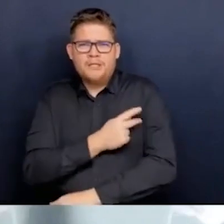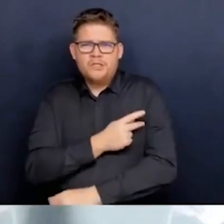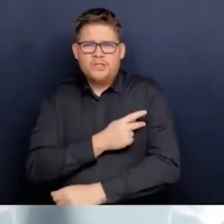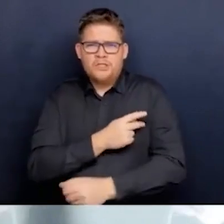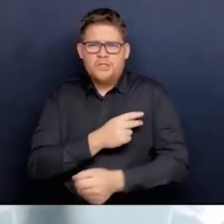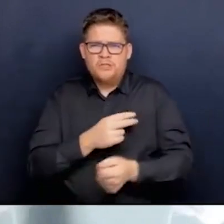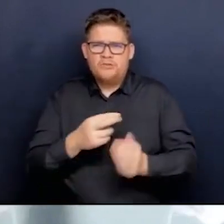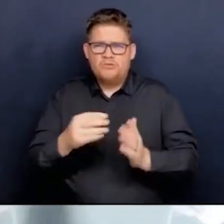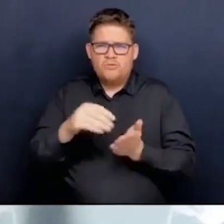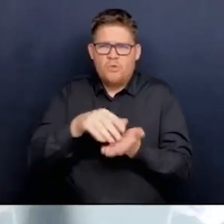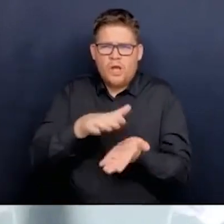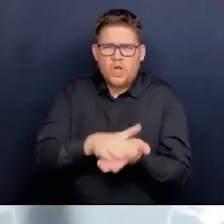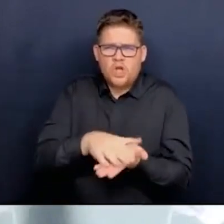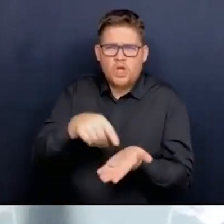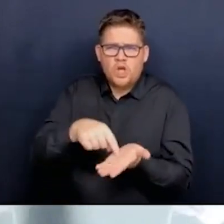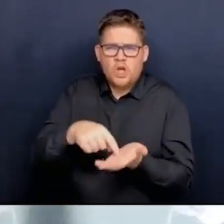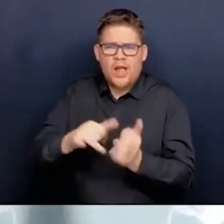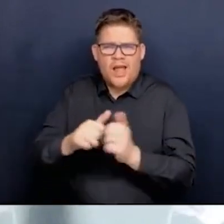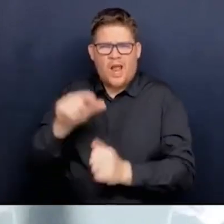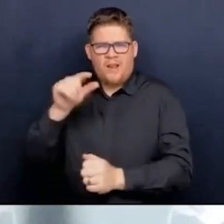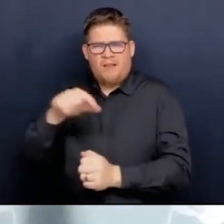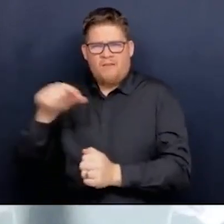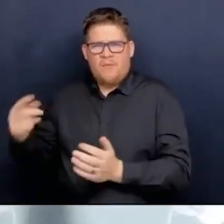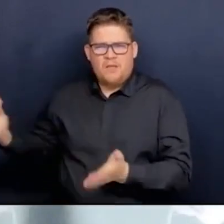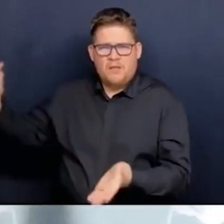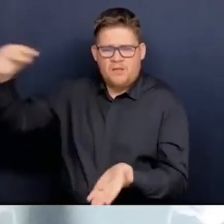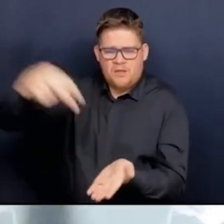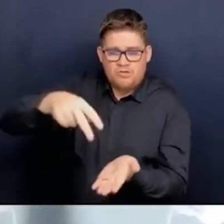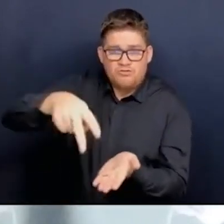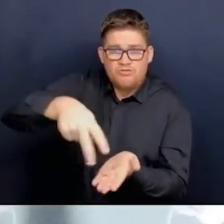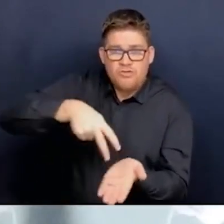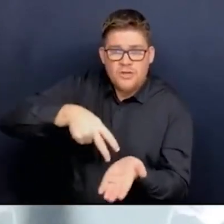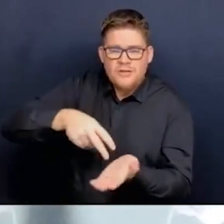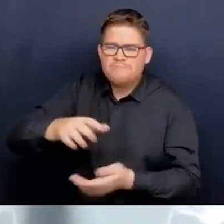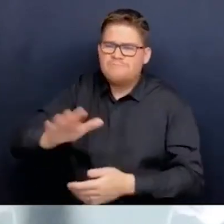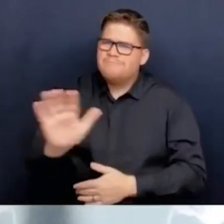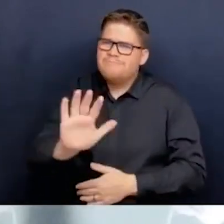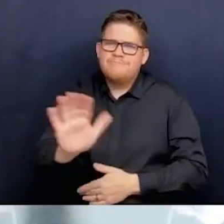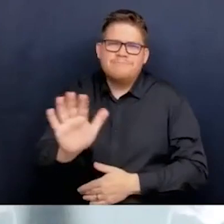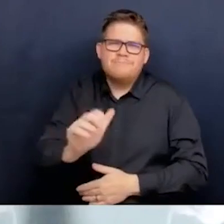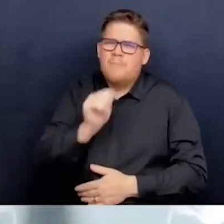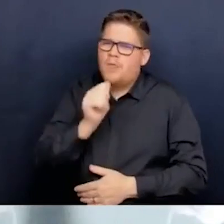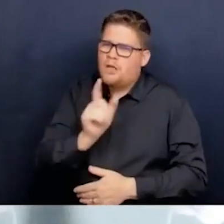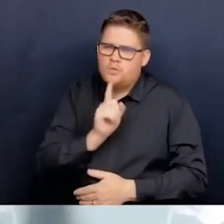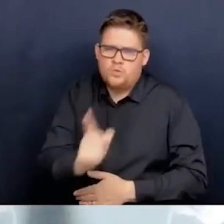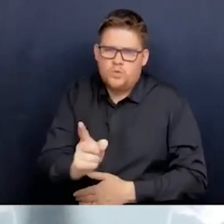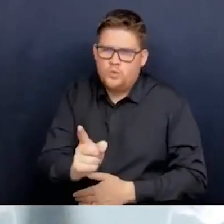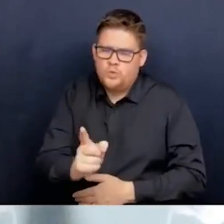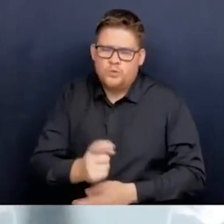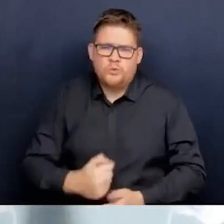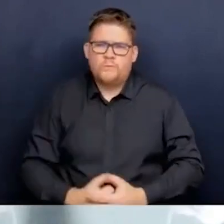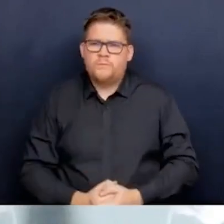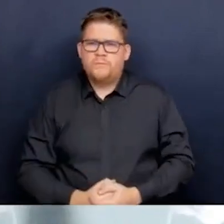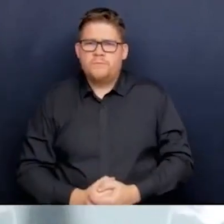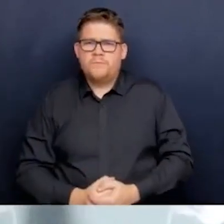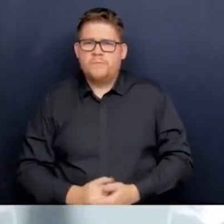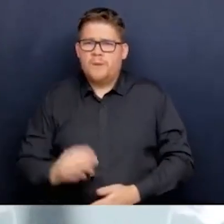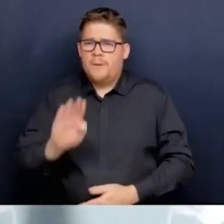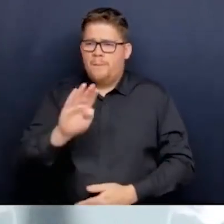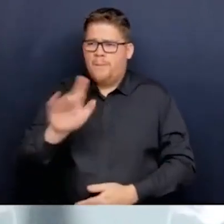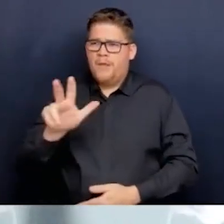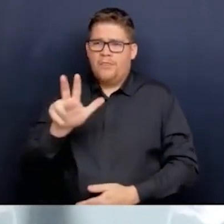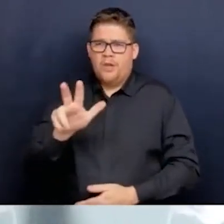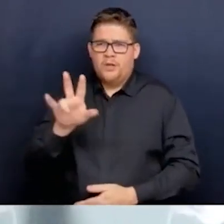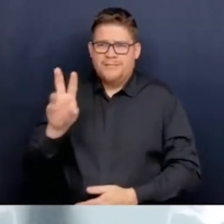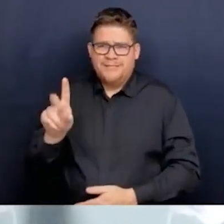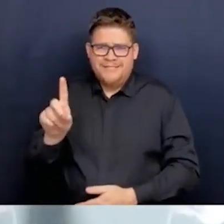seize or copy patients clinical records. This is not true. It is false. Bill 36 does not allow the government to copy or